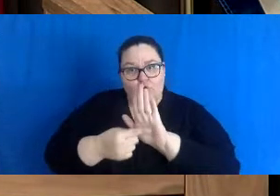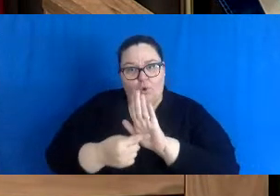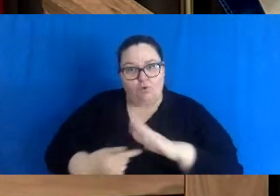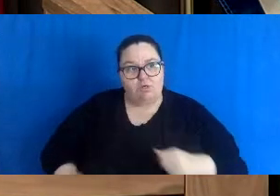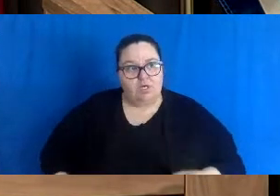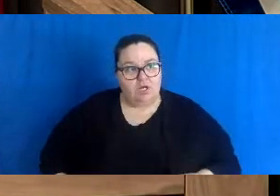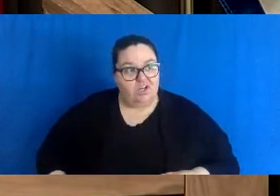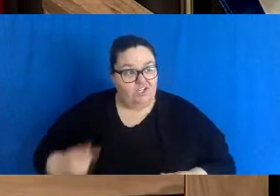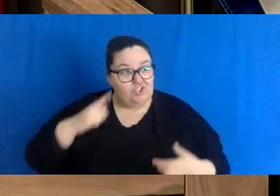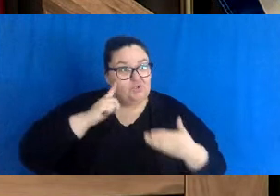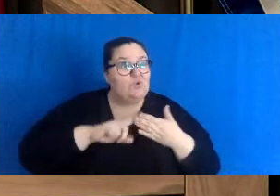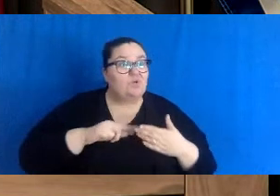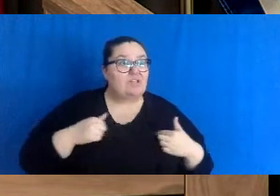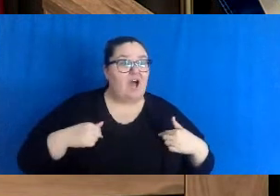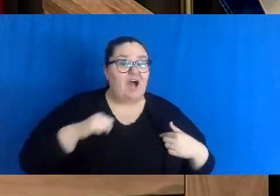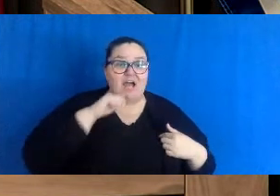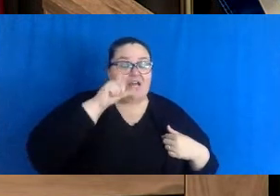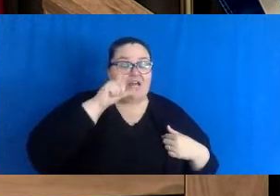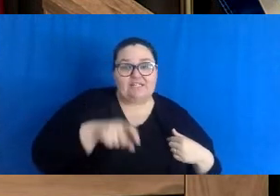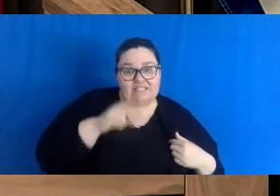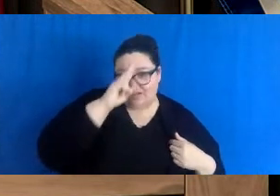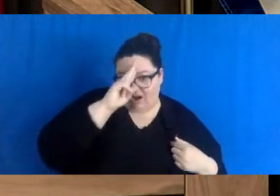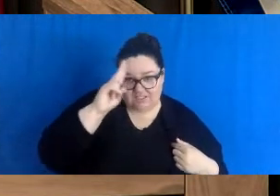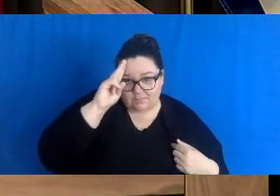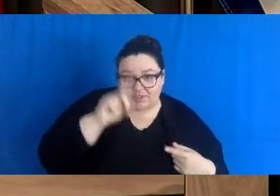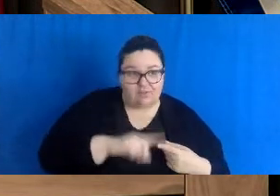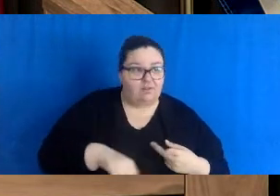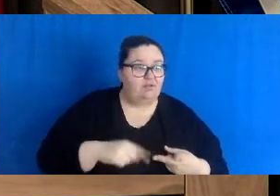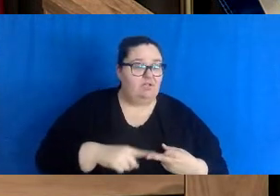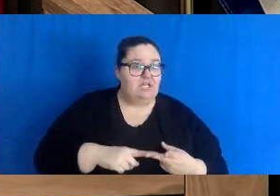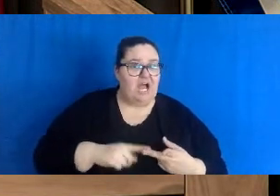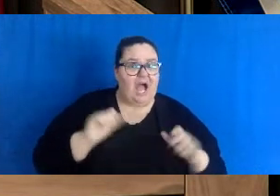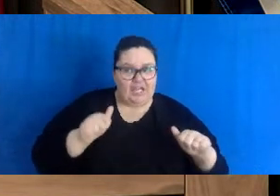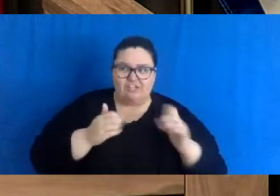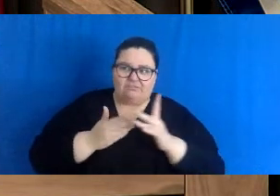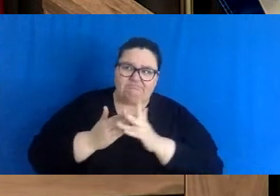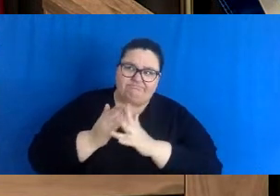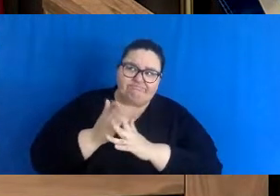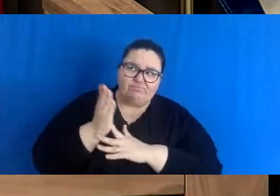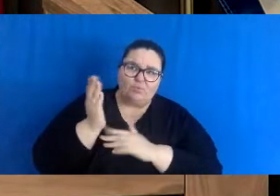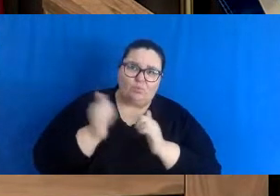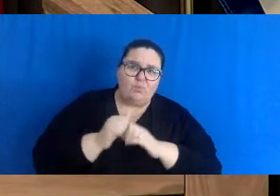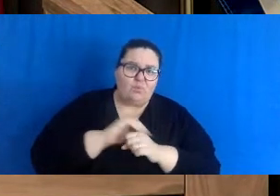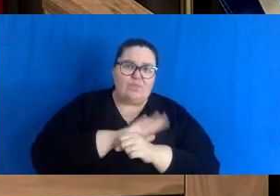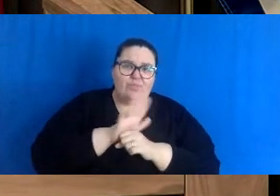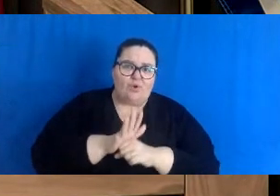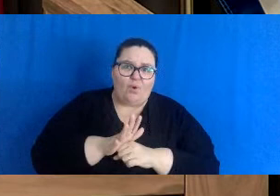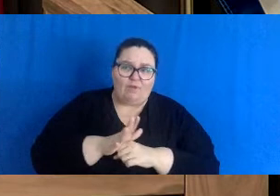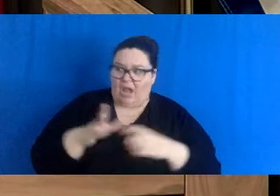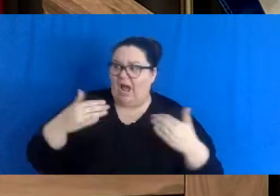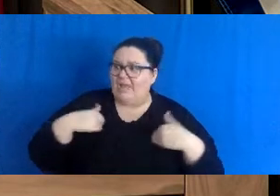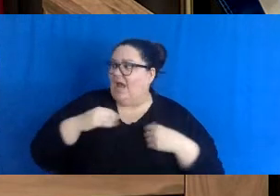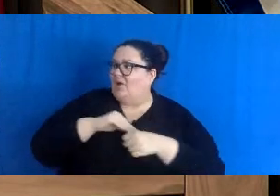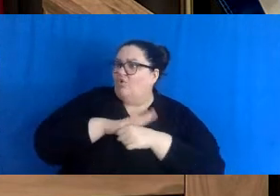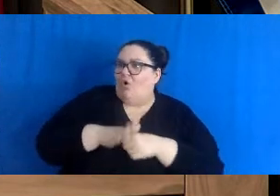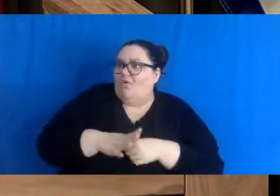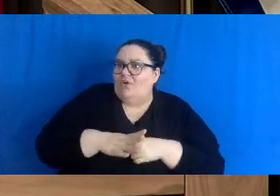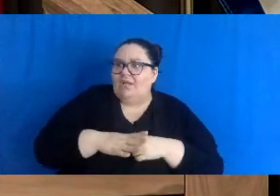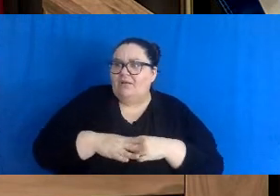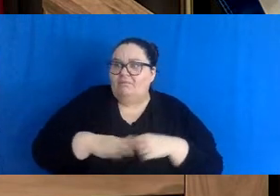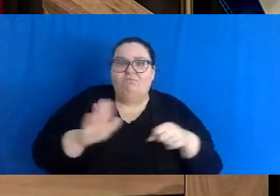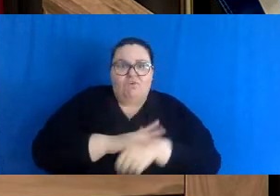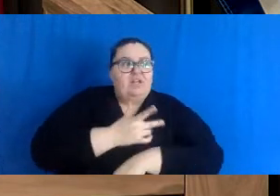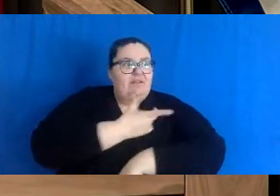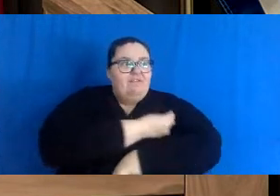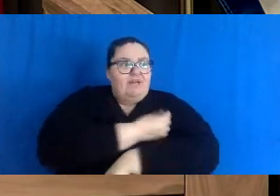can be a situation where it becomes livable it we can keep moving on and have COVID if we're fully vaccinated